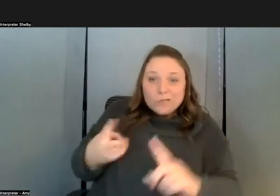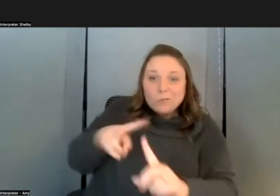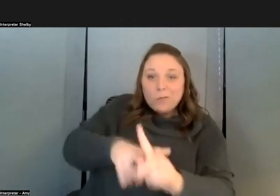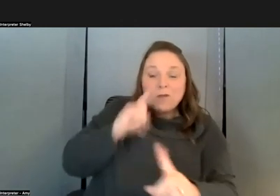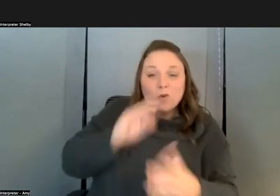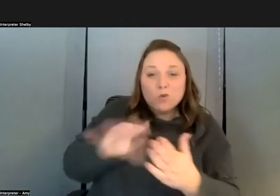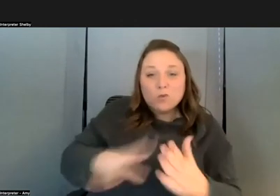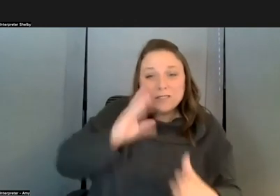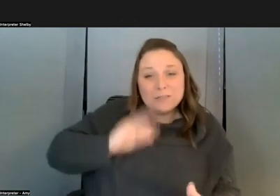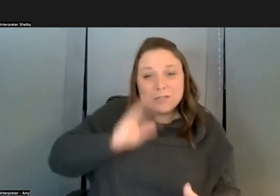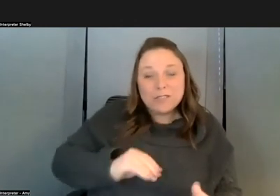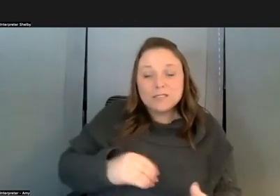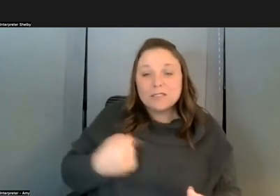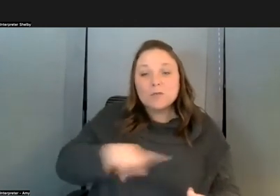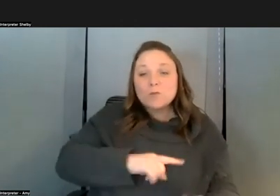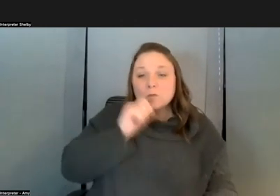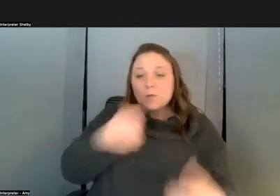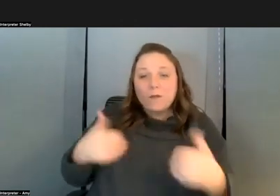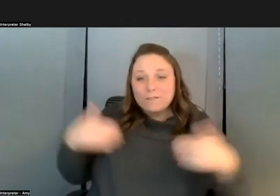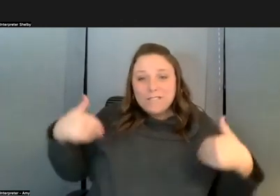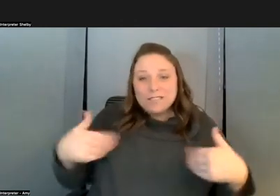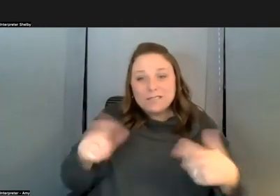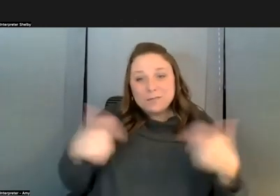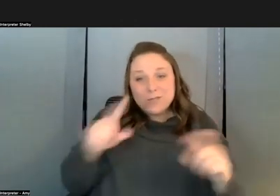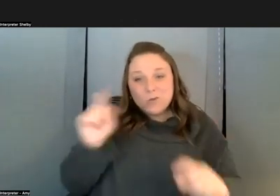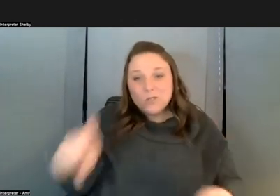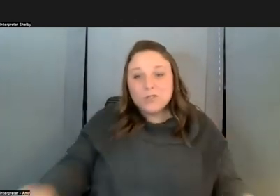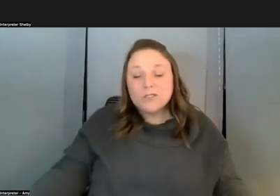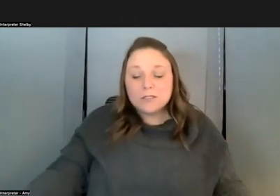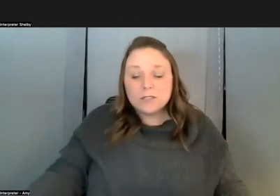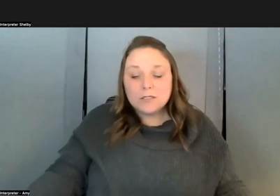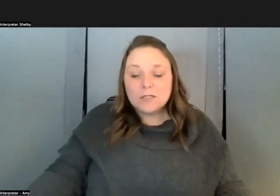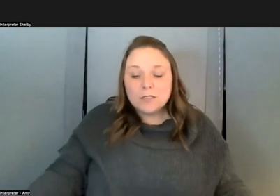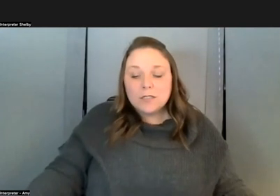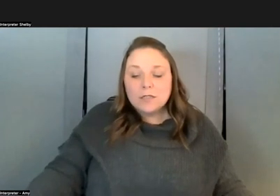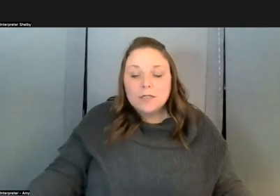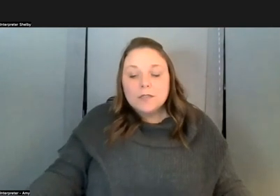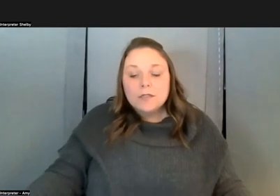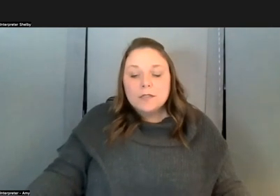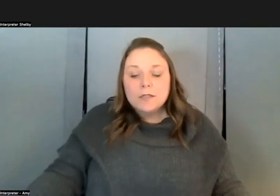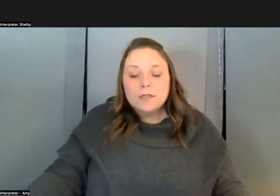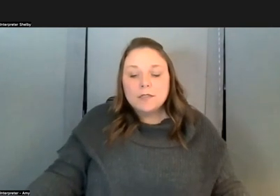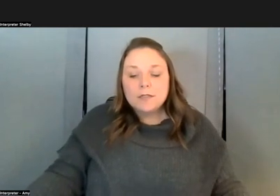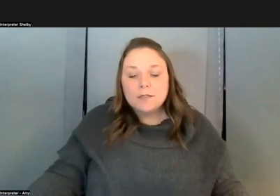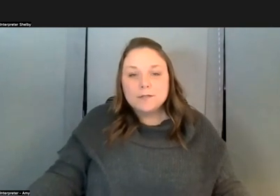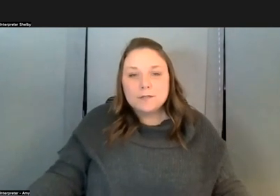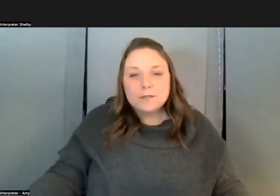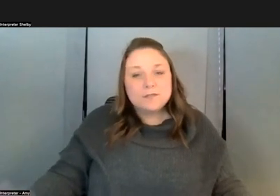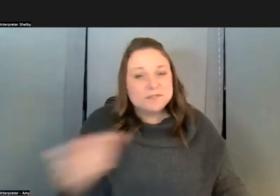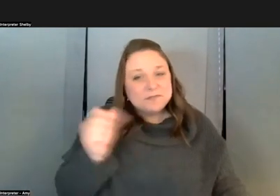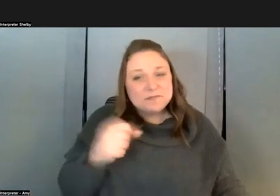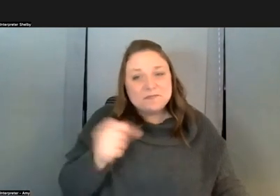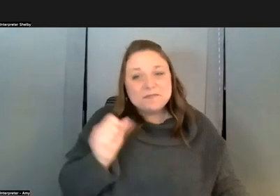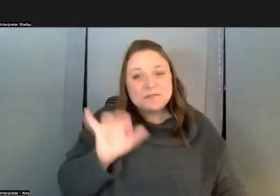a big one we don't have i mean that's yeah and you know that's the sort of